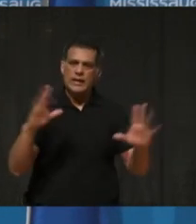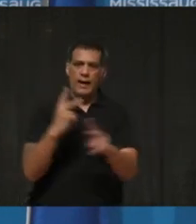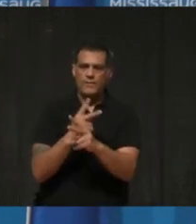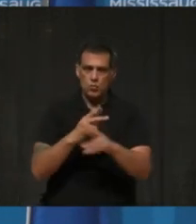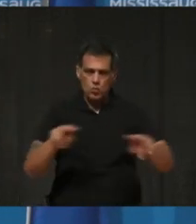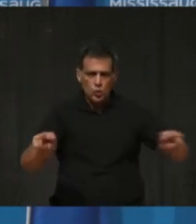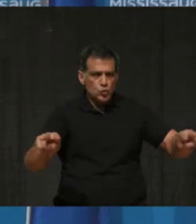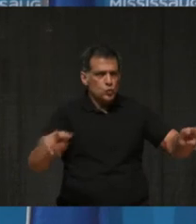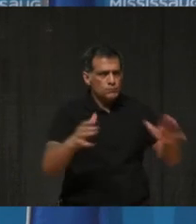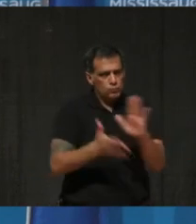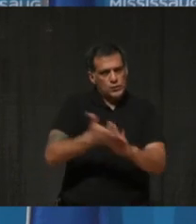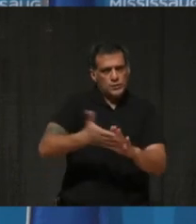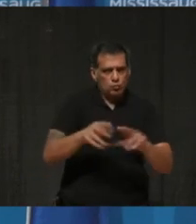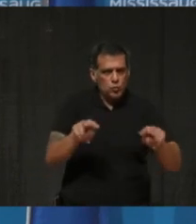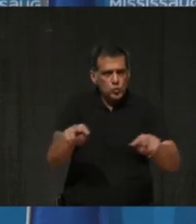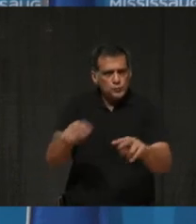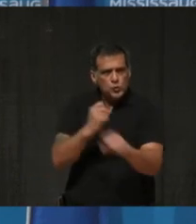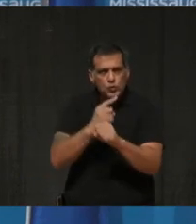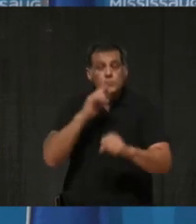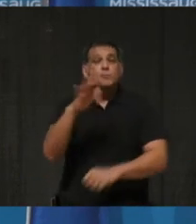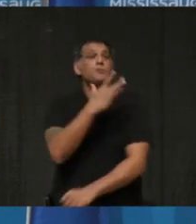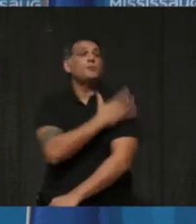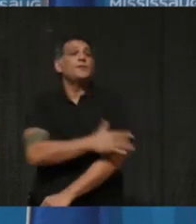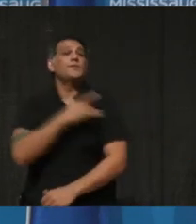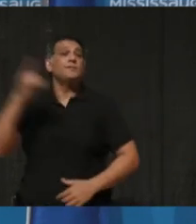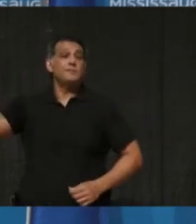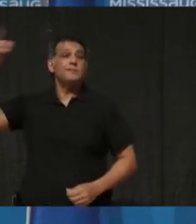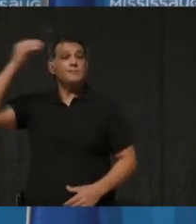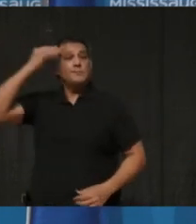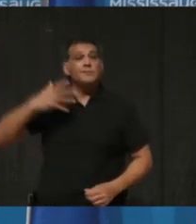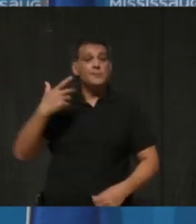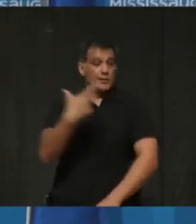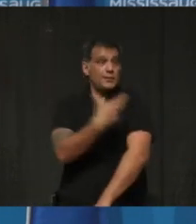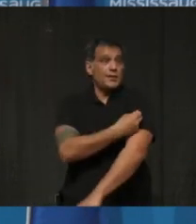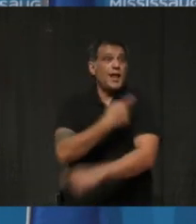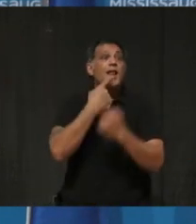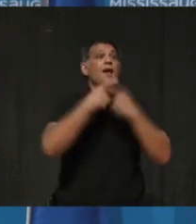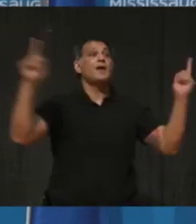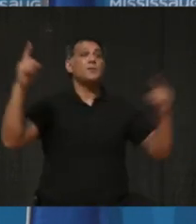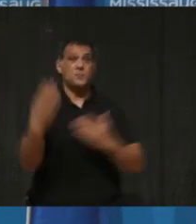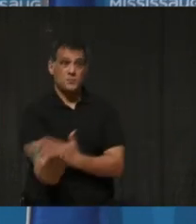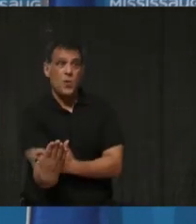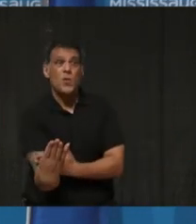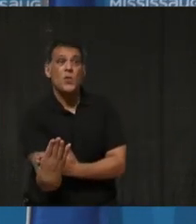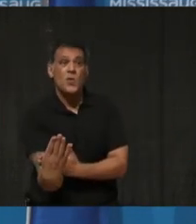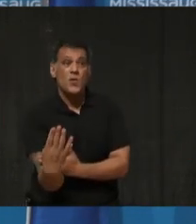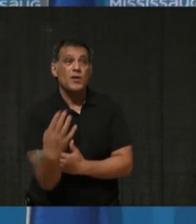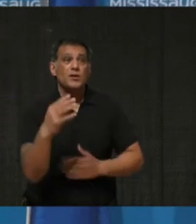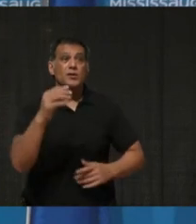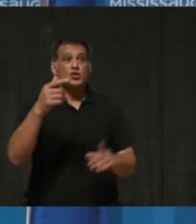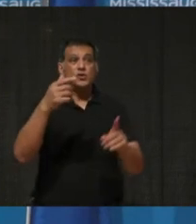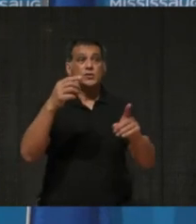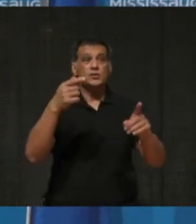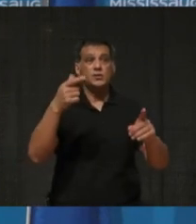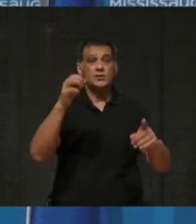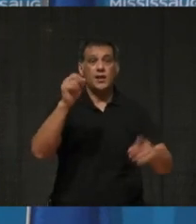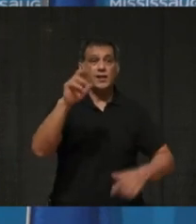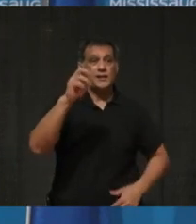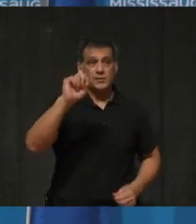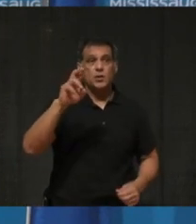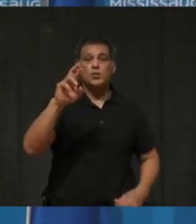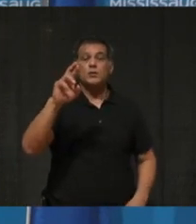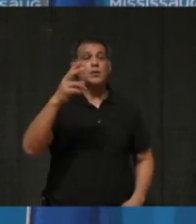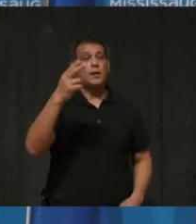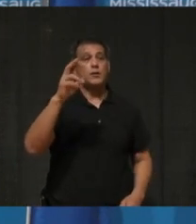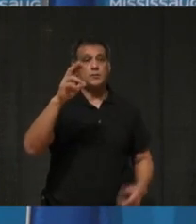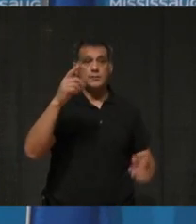In addition to the provincial announcements around vaccines that you have heard this morning from General Hillier, Peel Regional Public Health continues to be